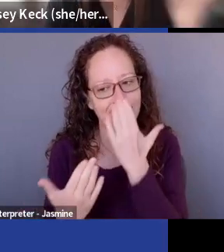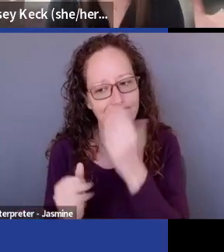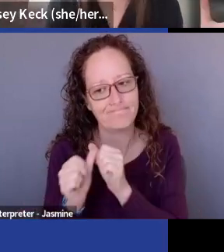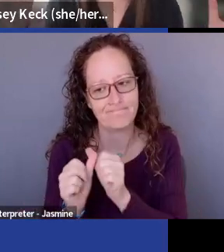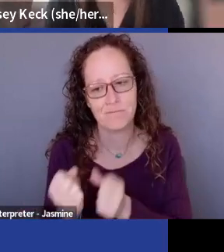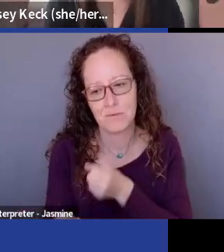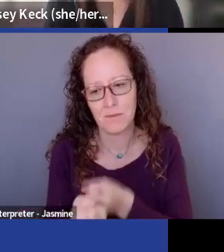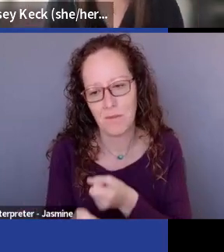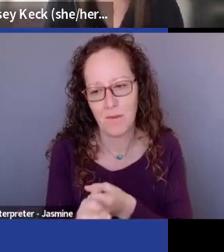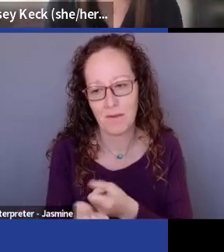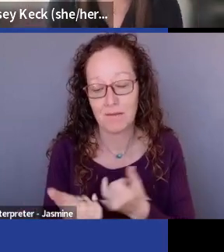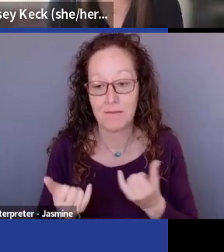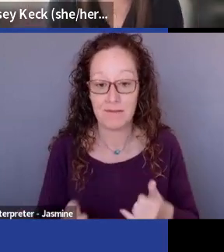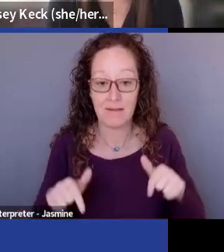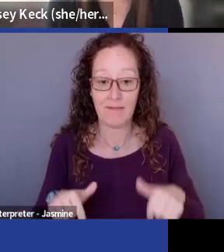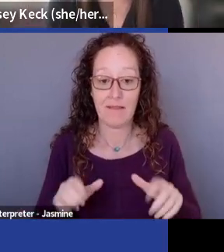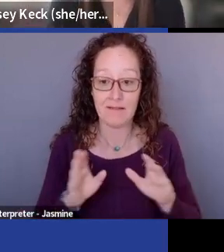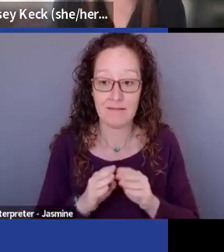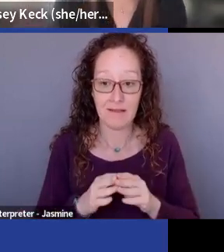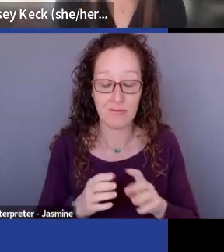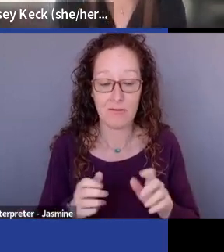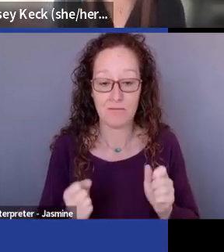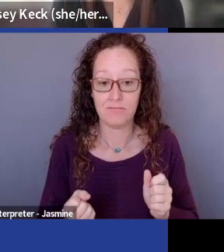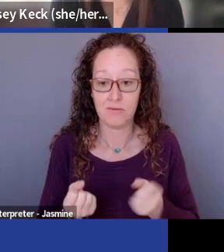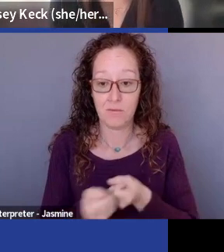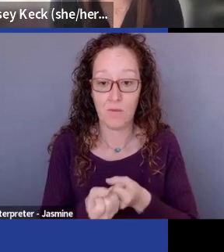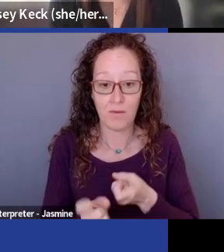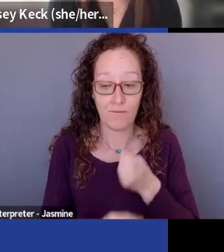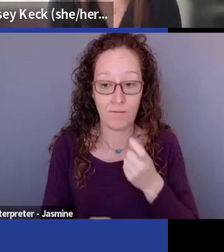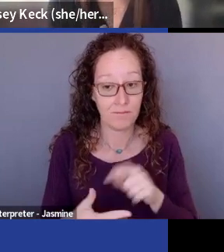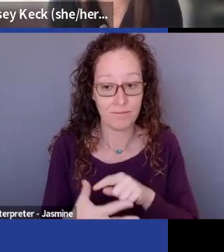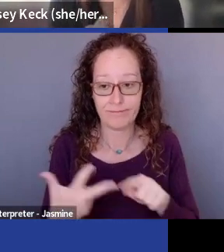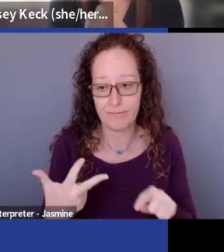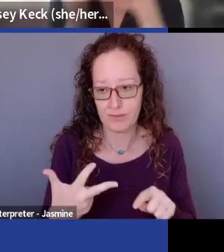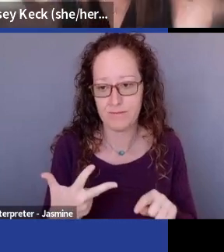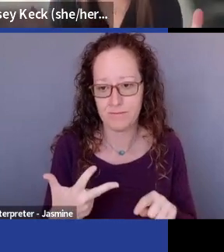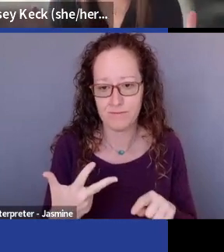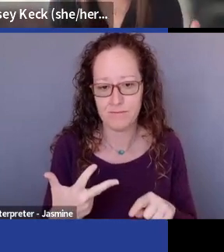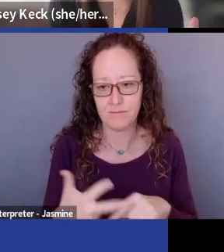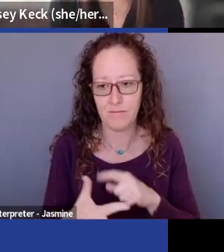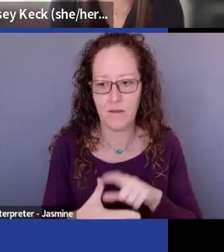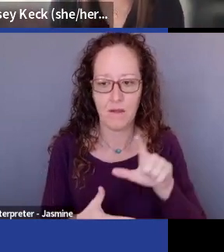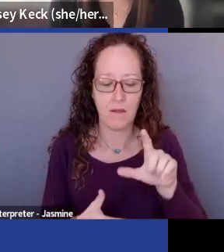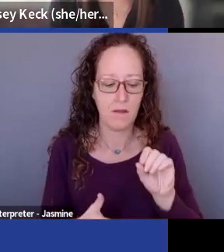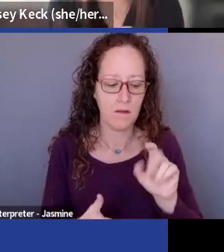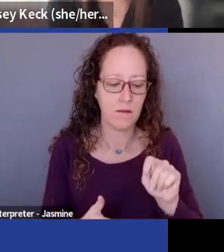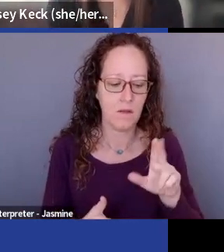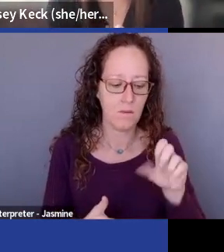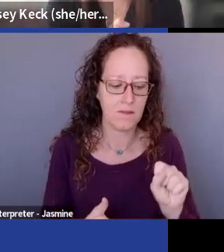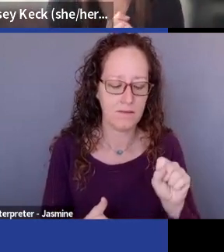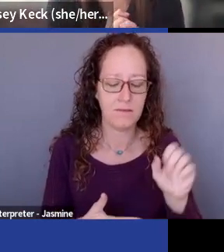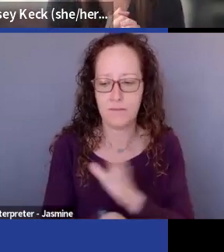This session today specifically is brought to you by three of our sponsors, so I'd like to thank them. Lotus Music and Dance,